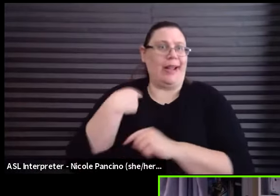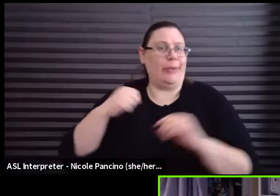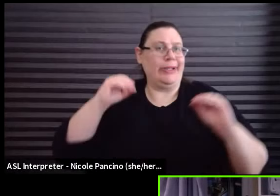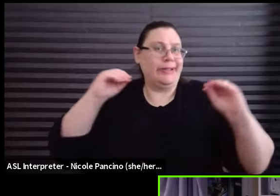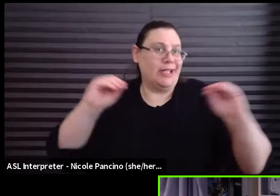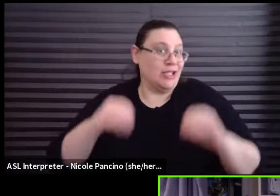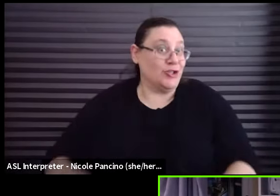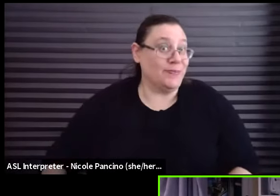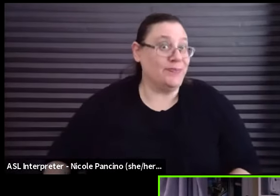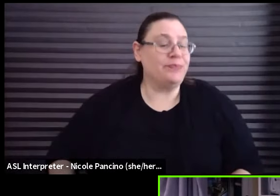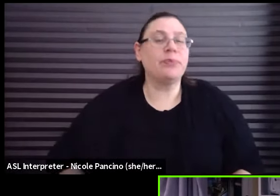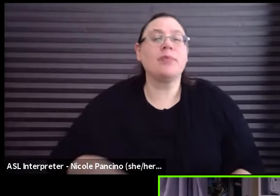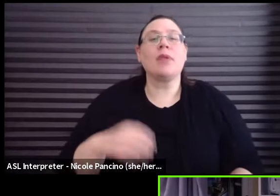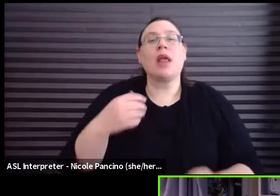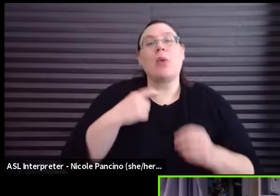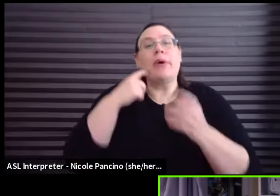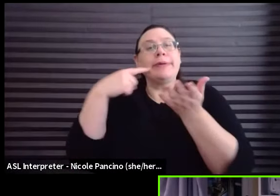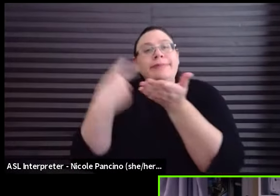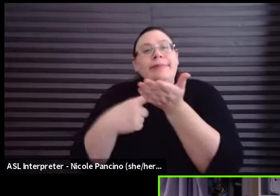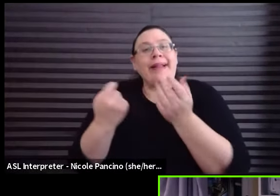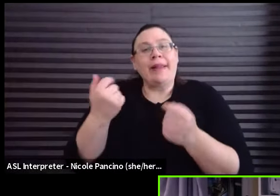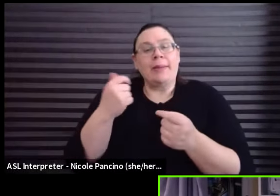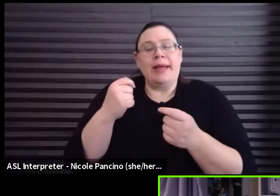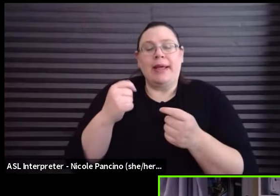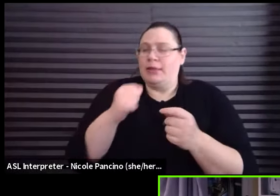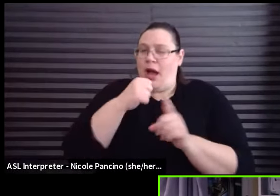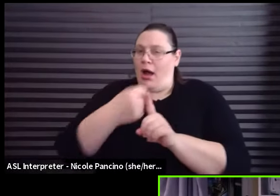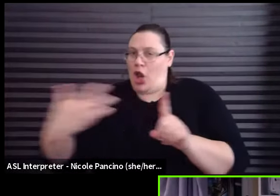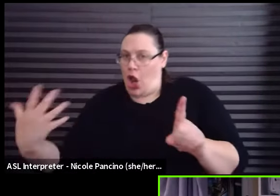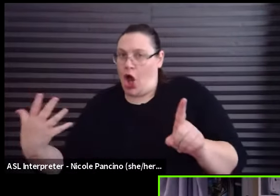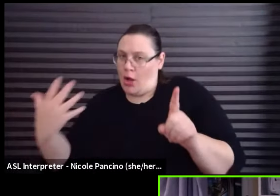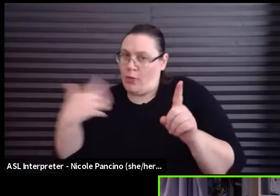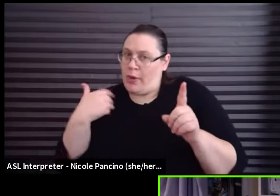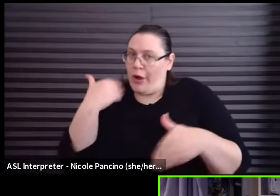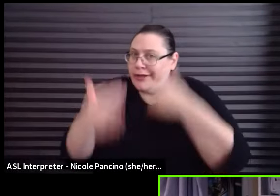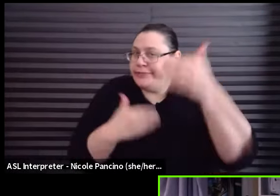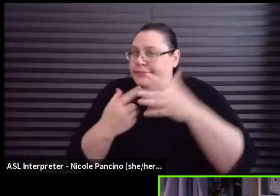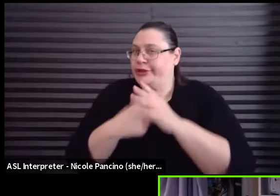I wanted to talk a little bit, not too much because we want to get to the action,